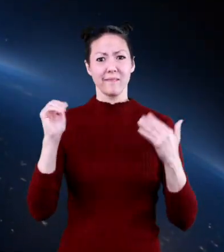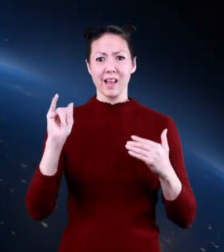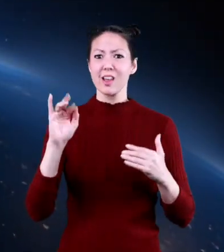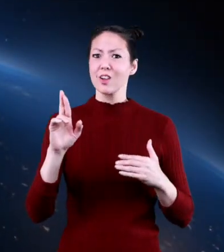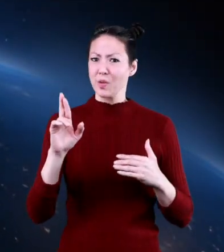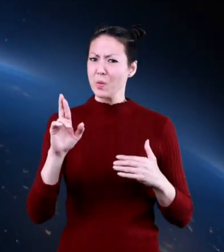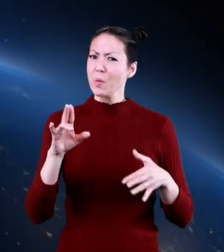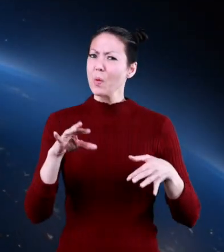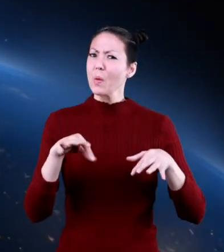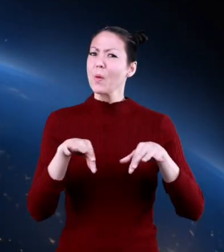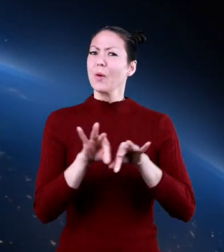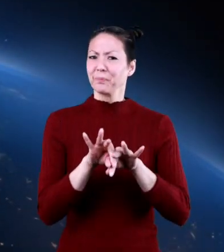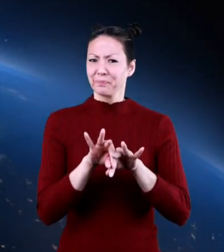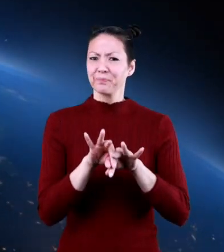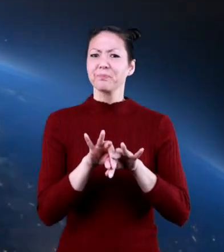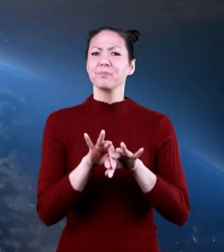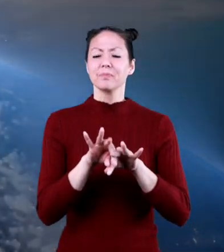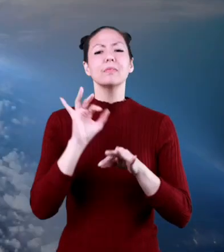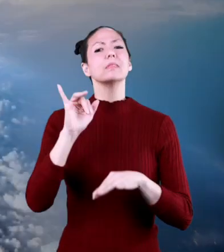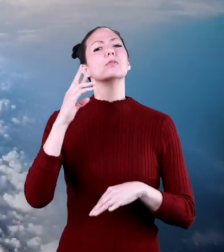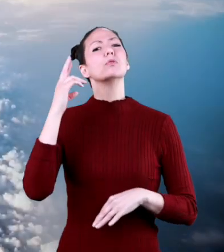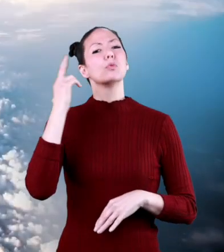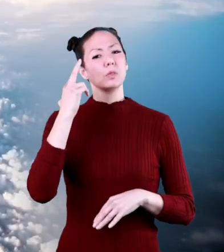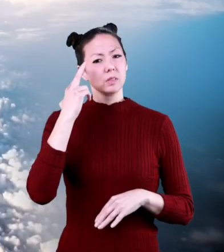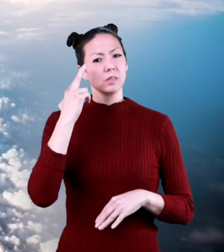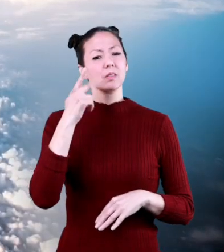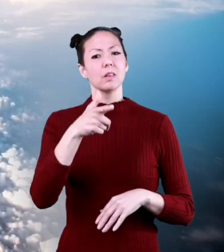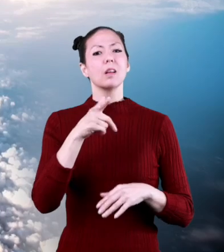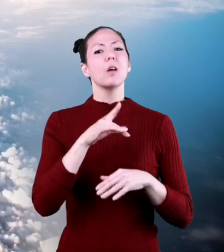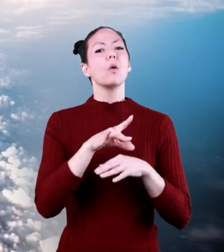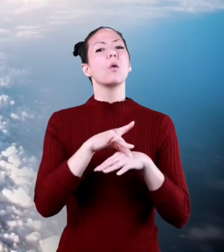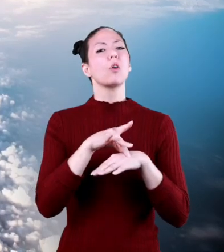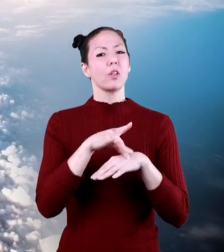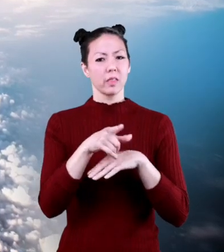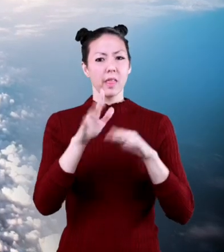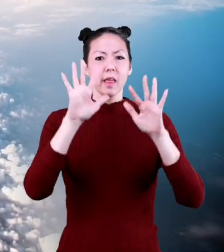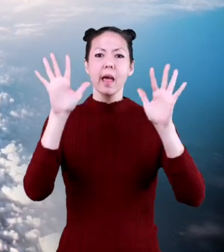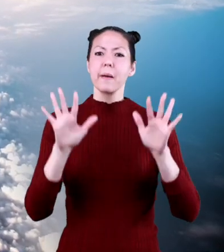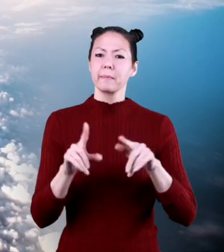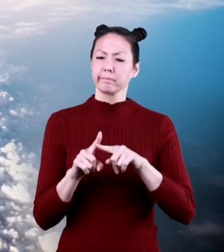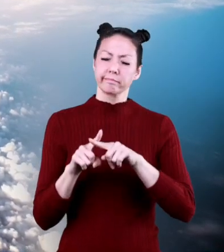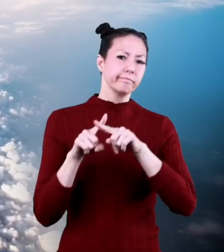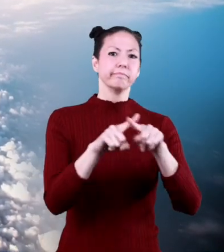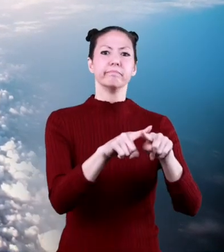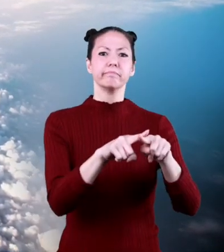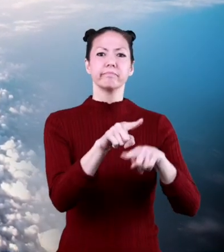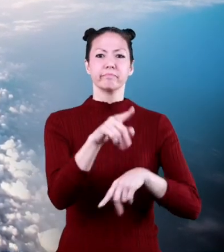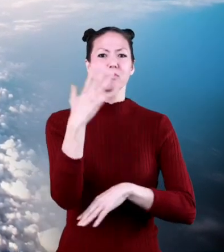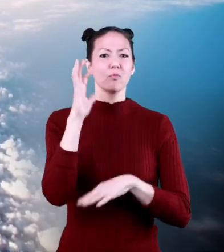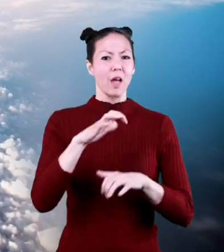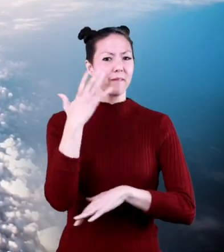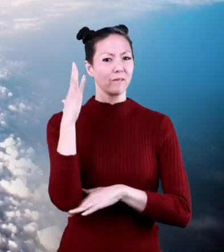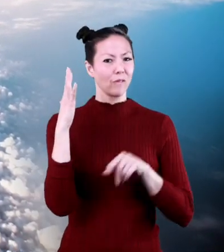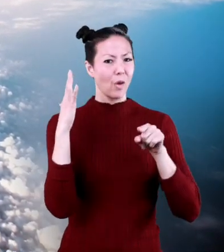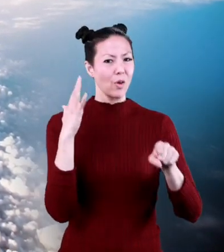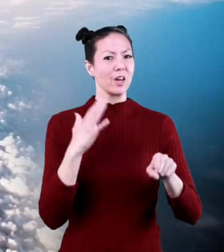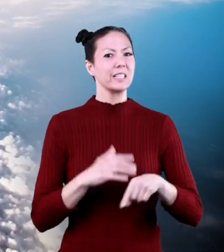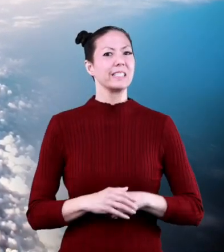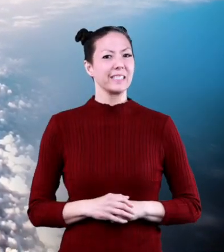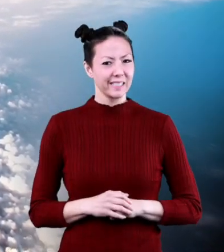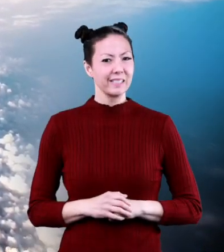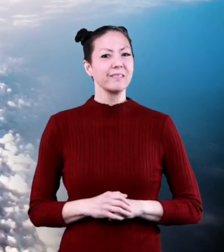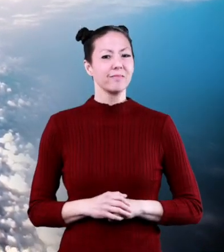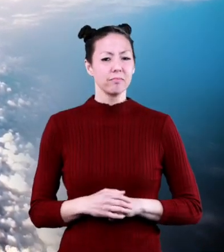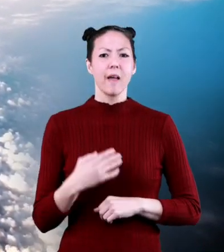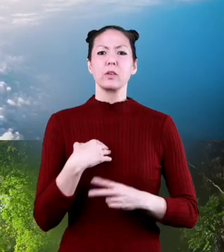oxygen to the atmosphere. For these reasons, the world's climate depends on rainforests.